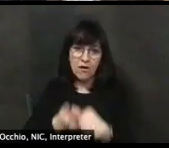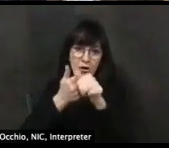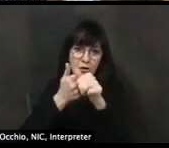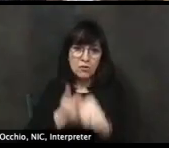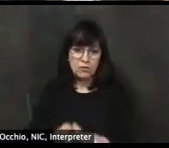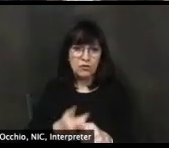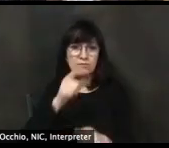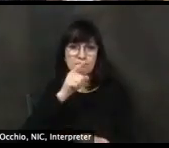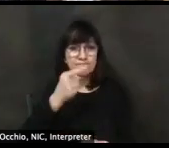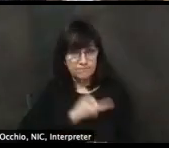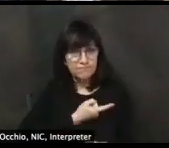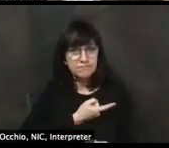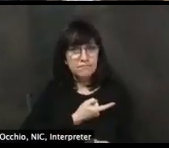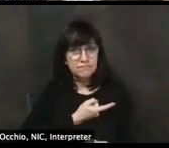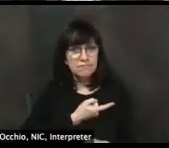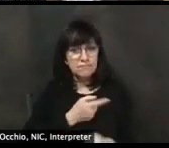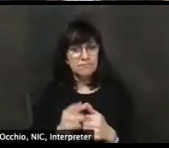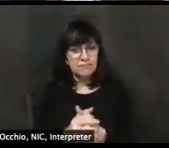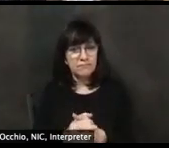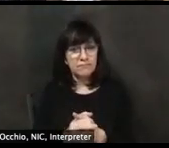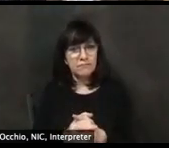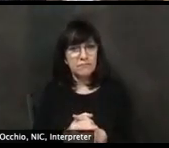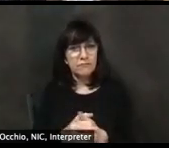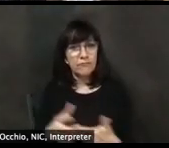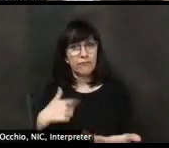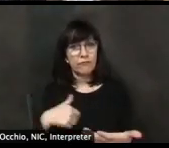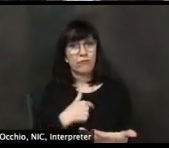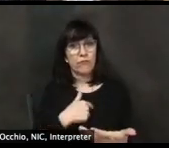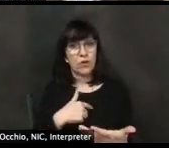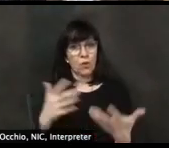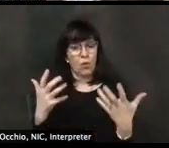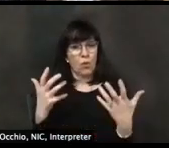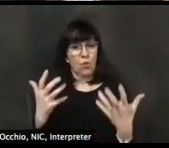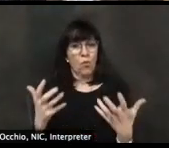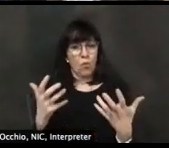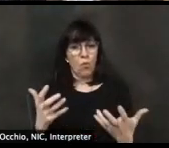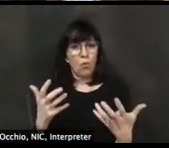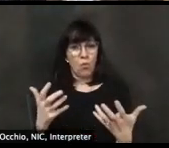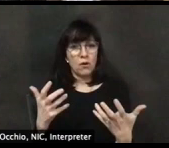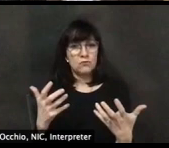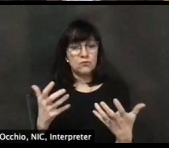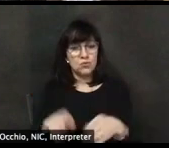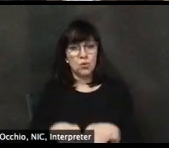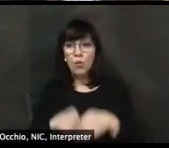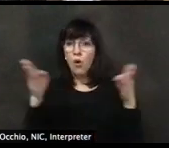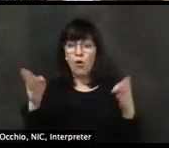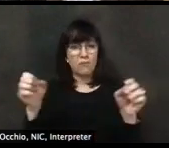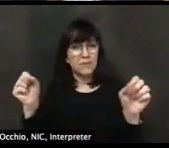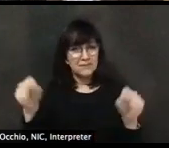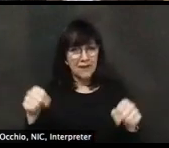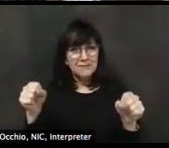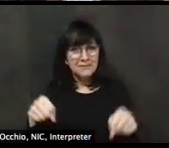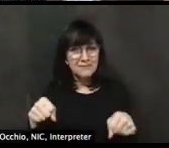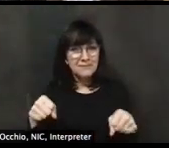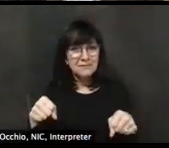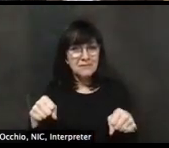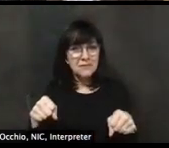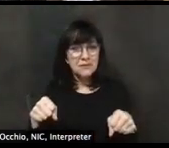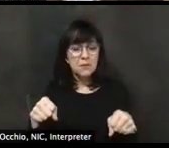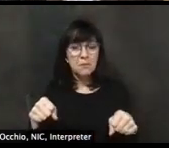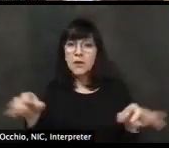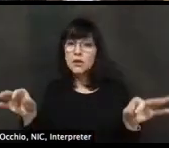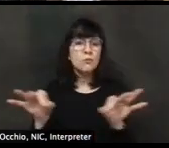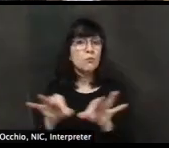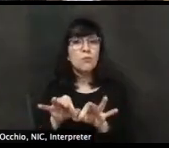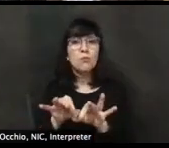roll into the phases, which I think we're all very much looking forward to, it's going to be really important that we continue to